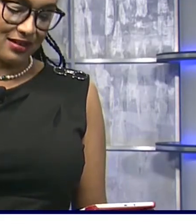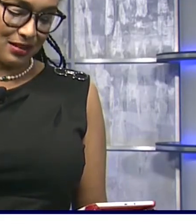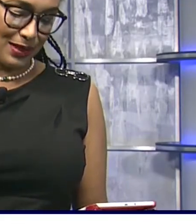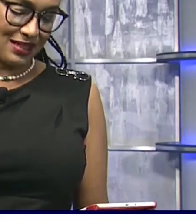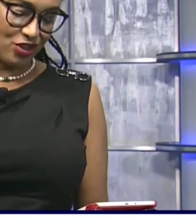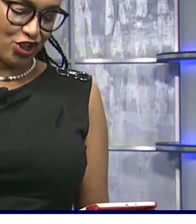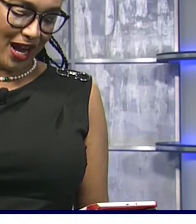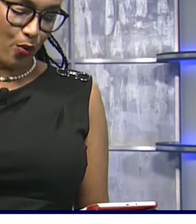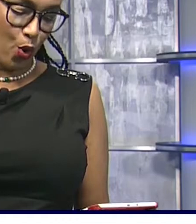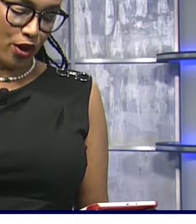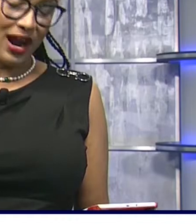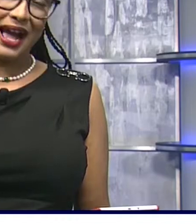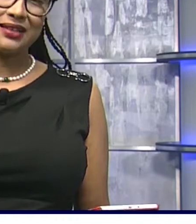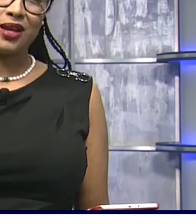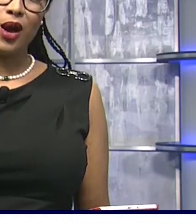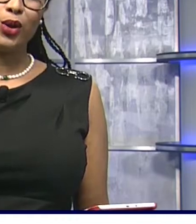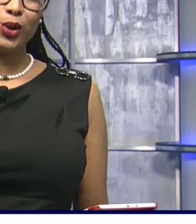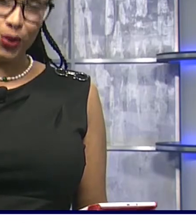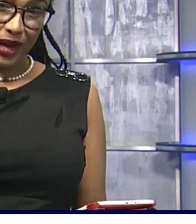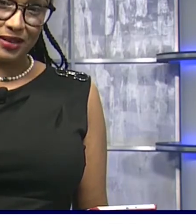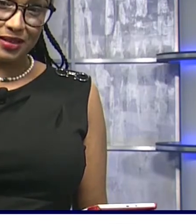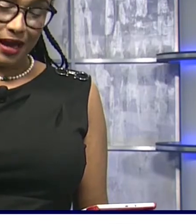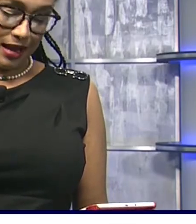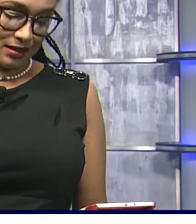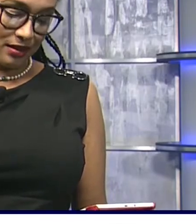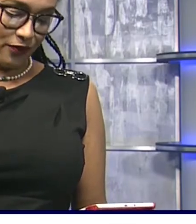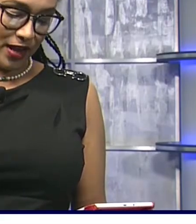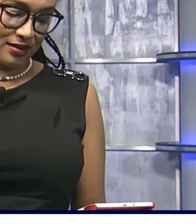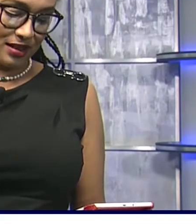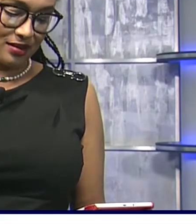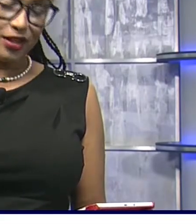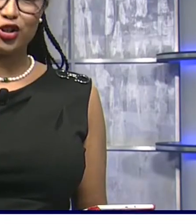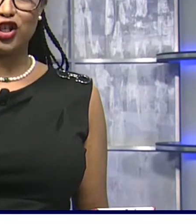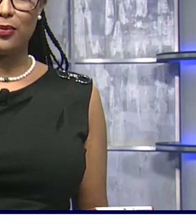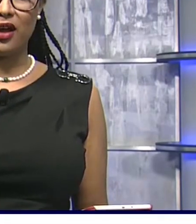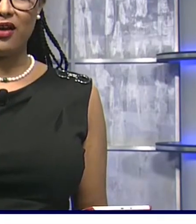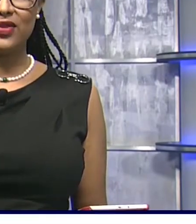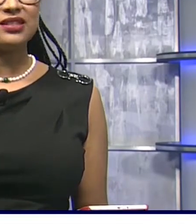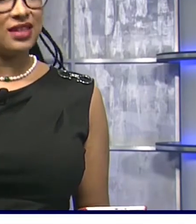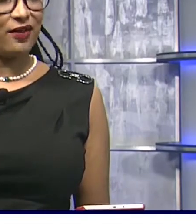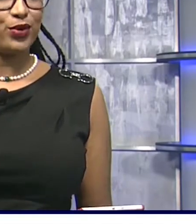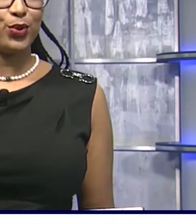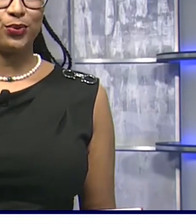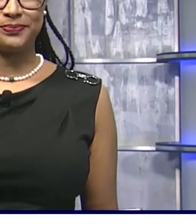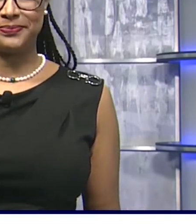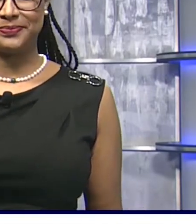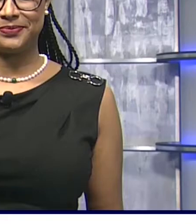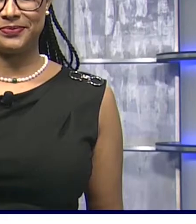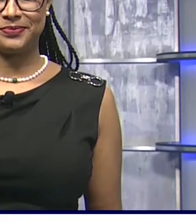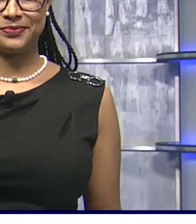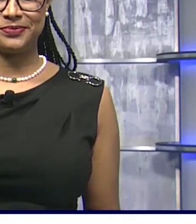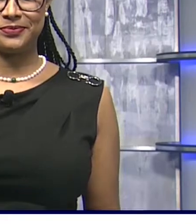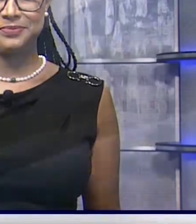Harris dismisses Jack Warner as clueless as he defends his leadership of the CFU.